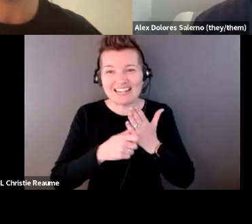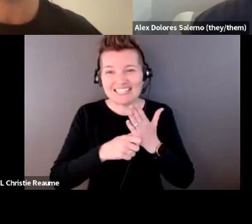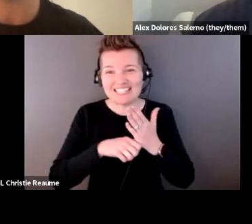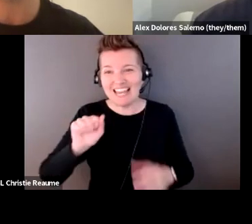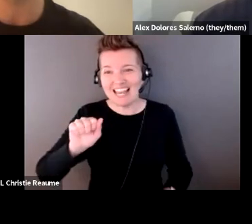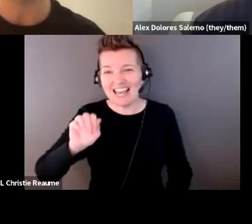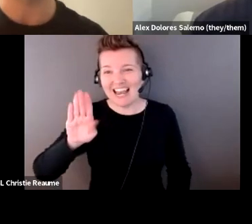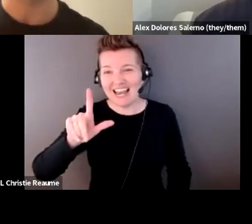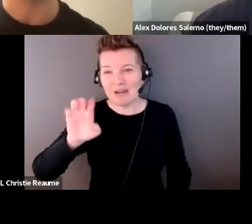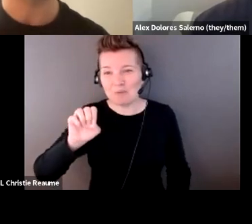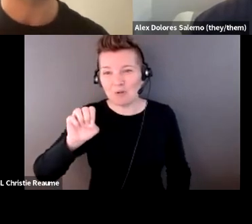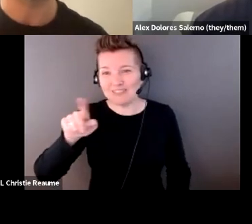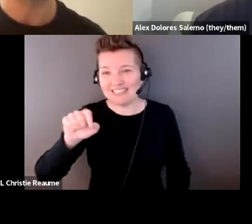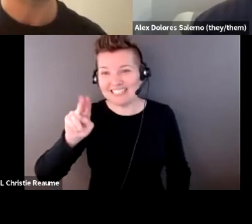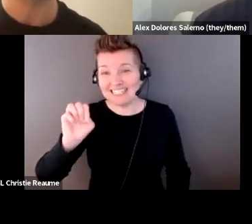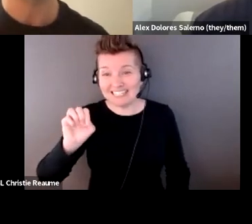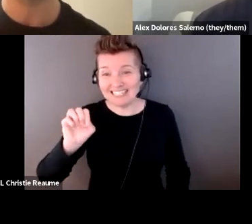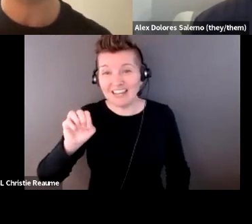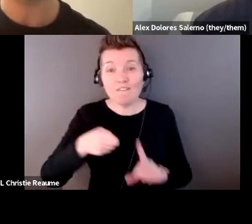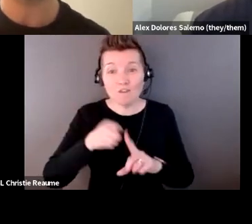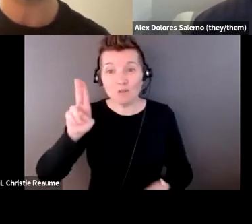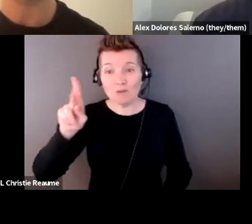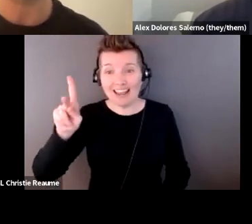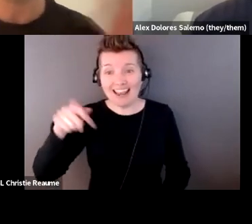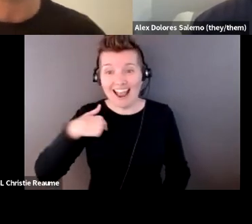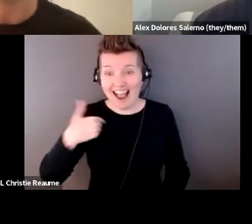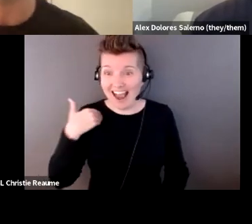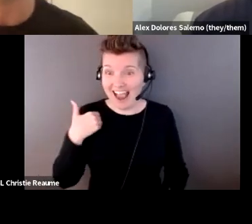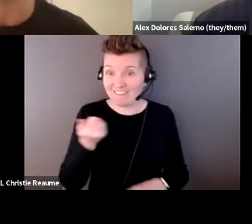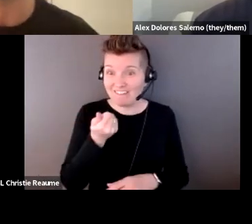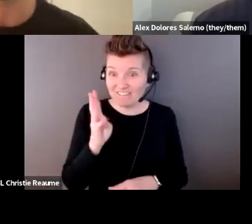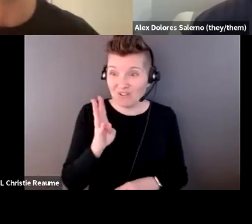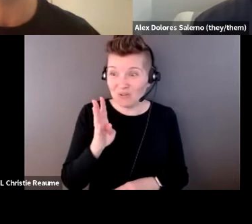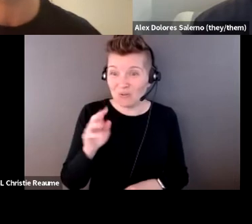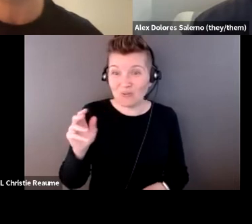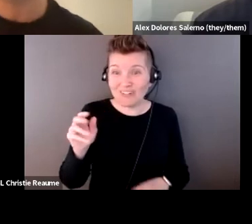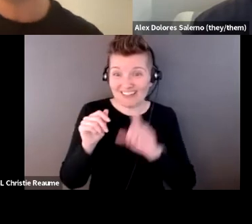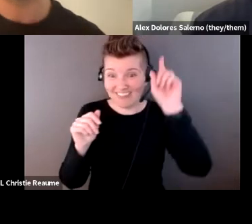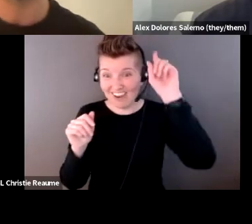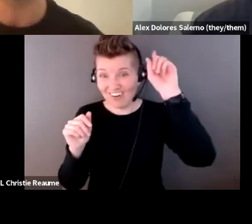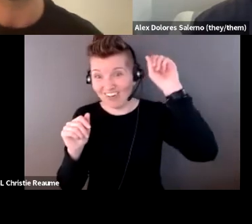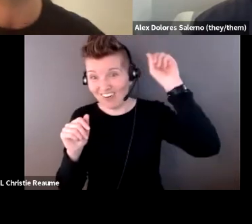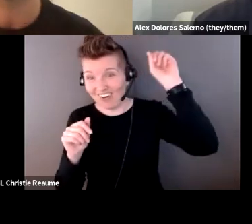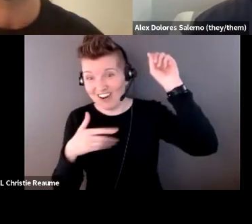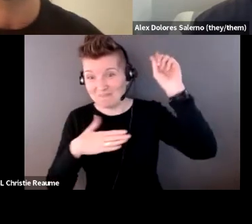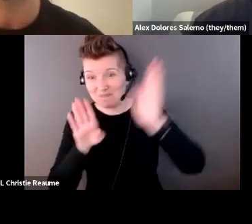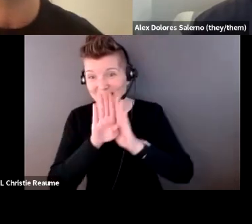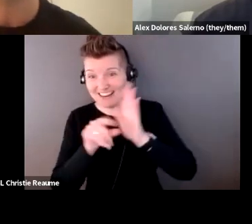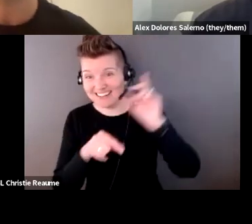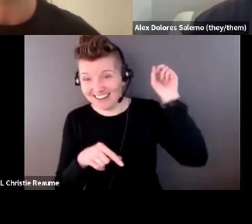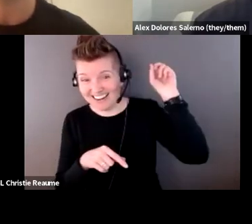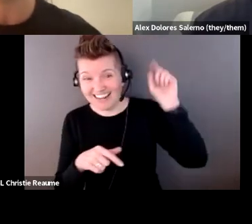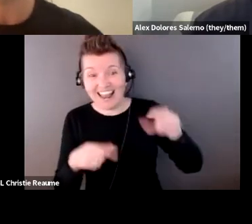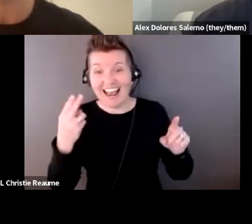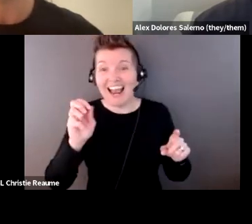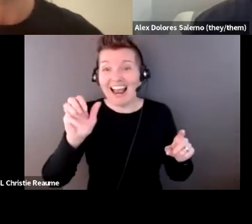UK. You know, I have like a few copies of right up there, I have one of Haley ceramic pieces like in the next room right